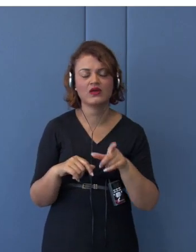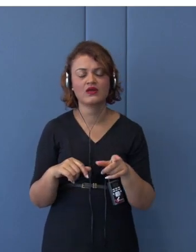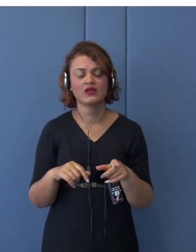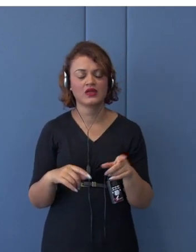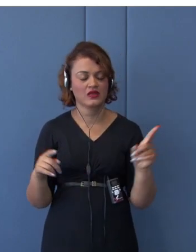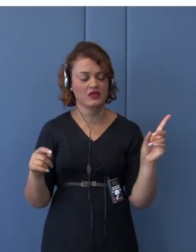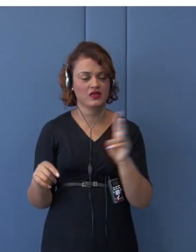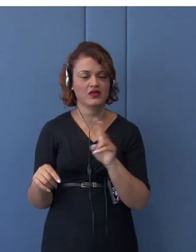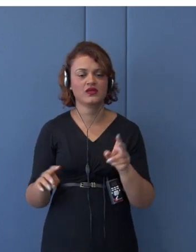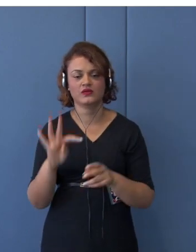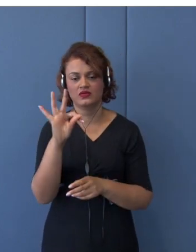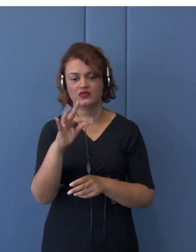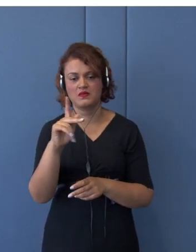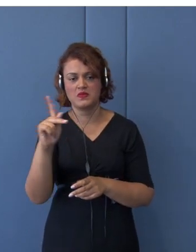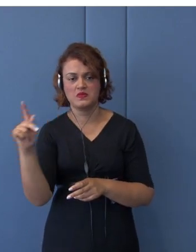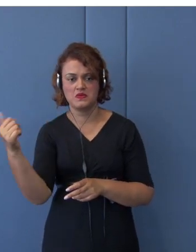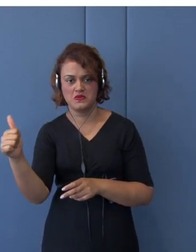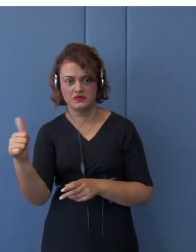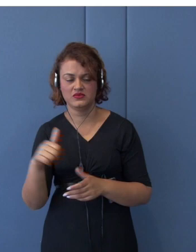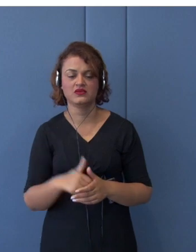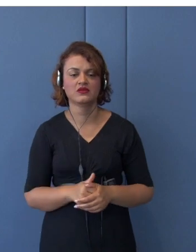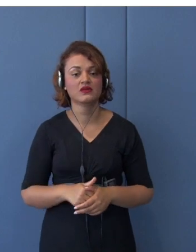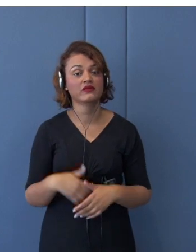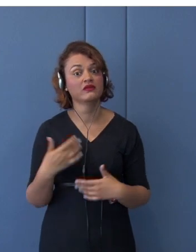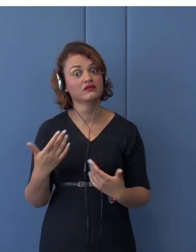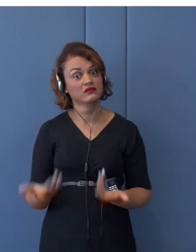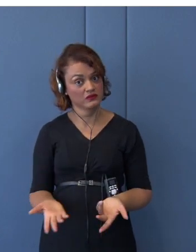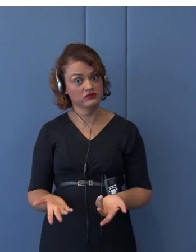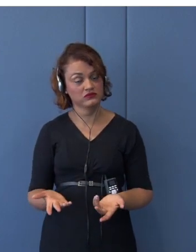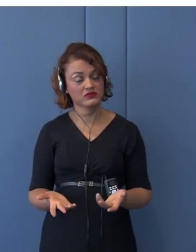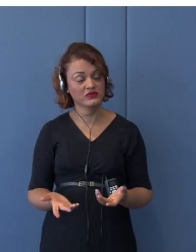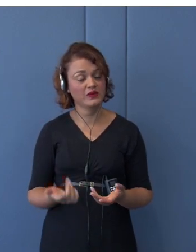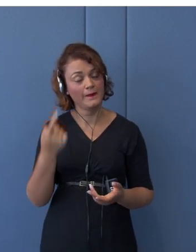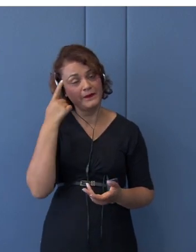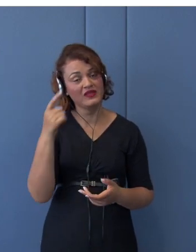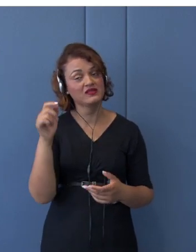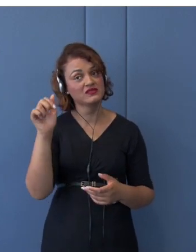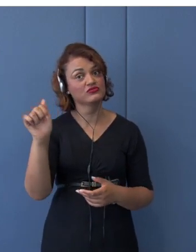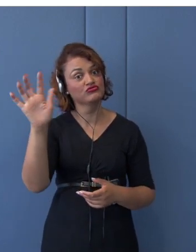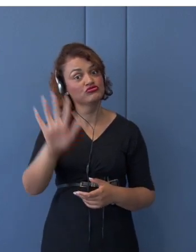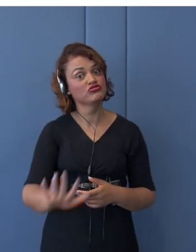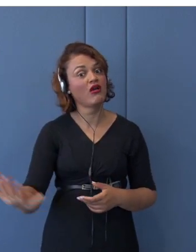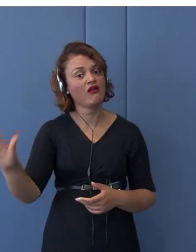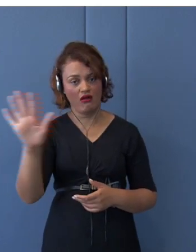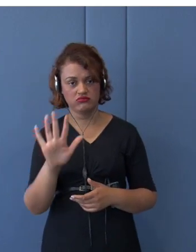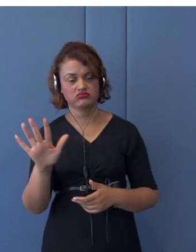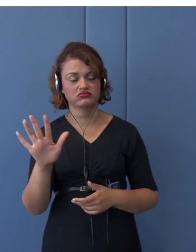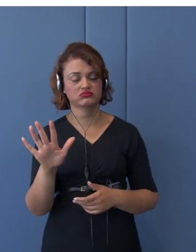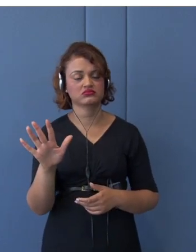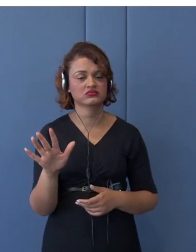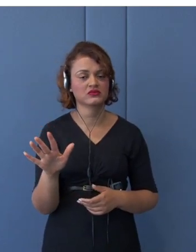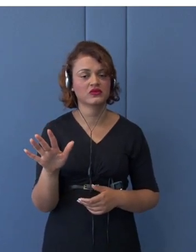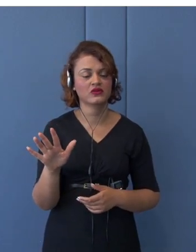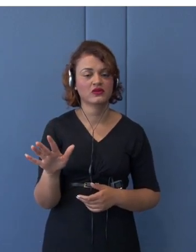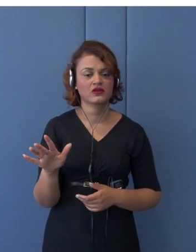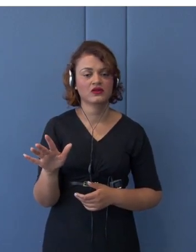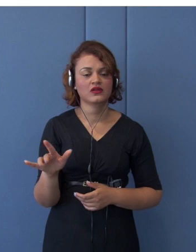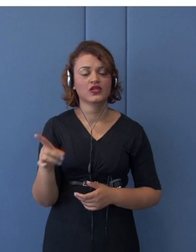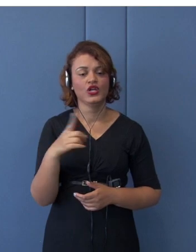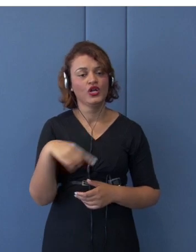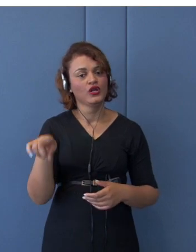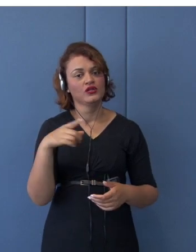So, all together, I mean, we have 15 bilateral ones,